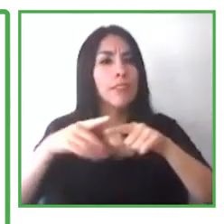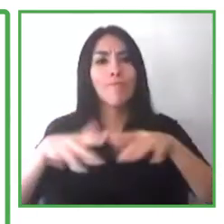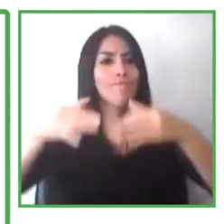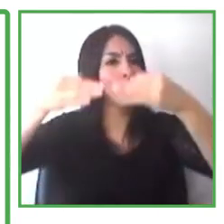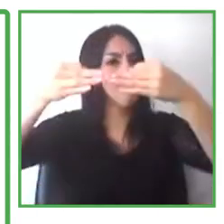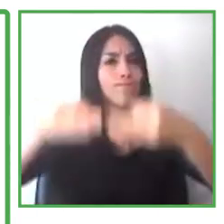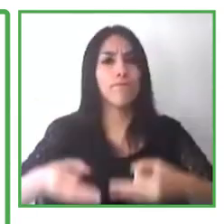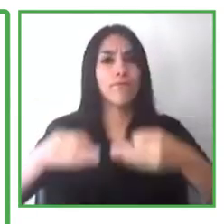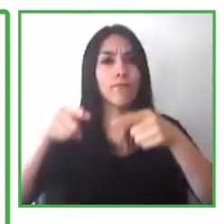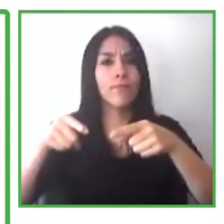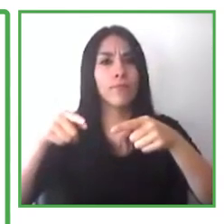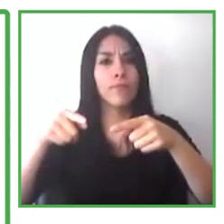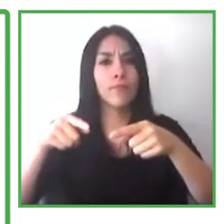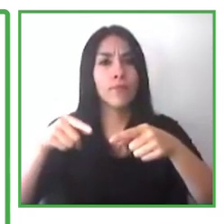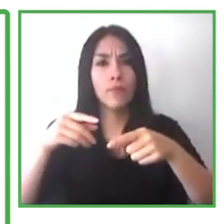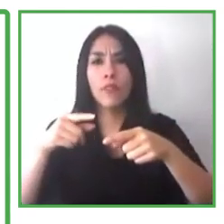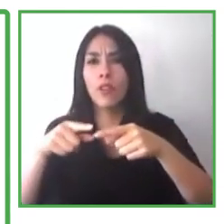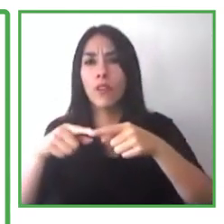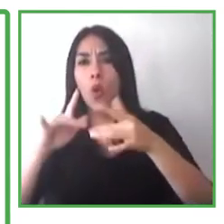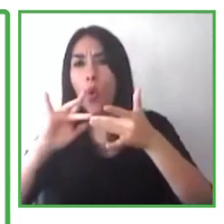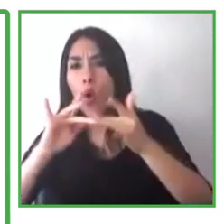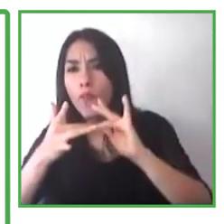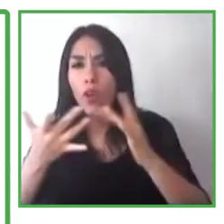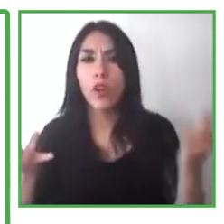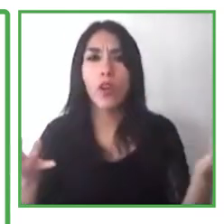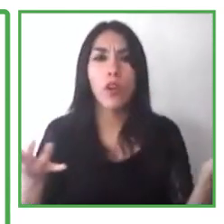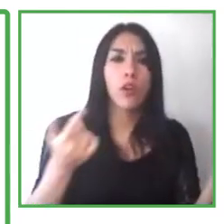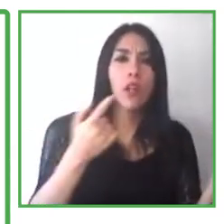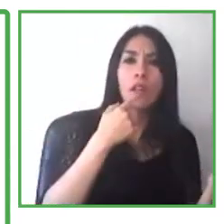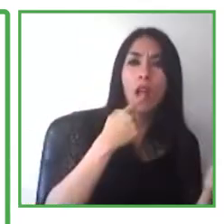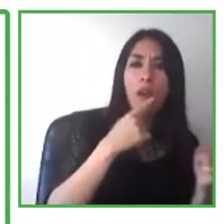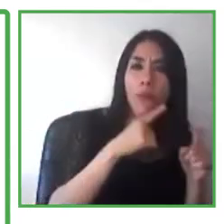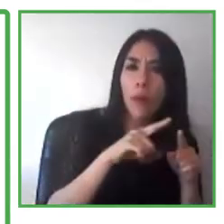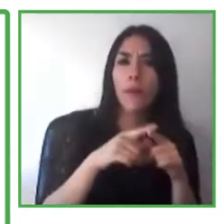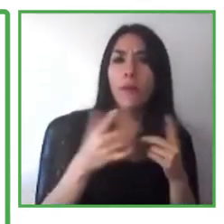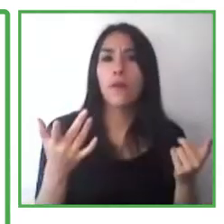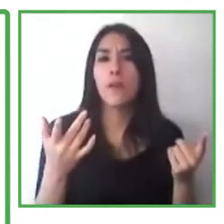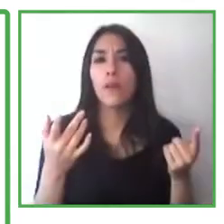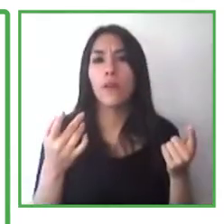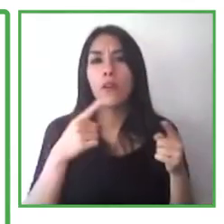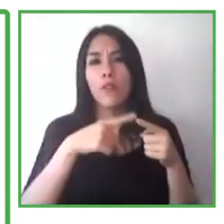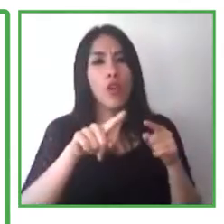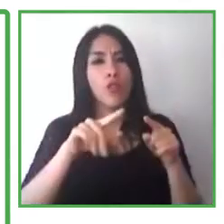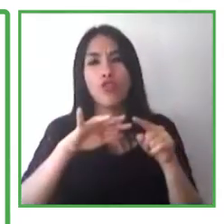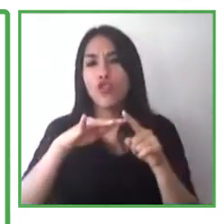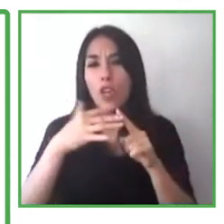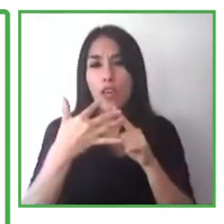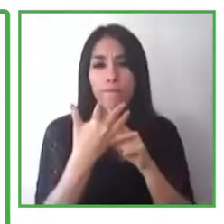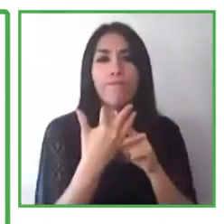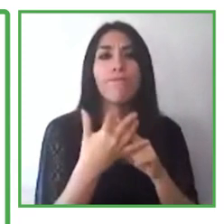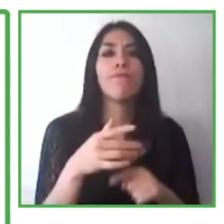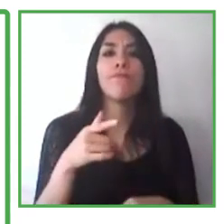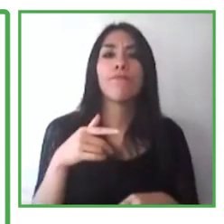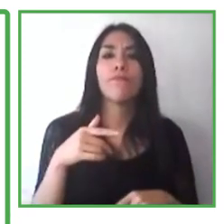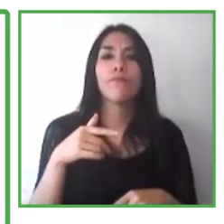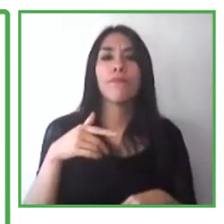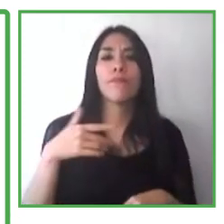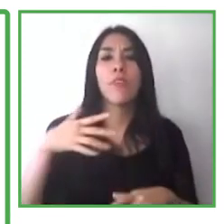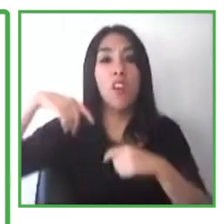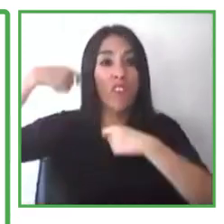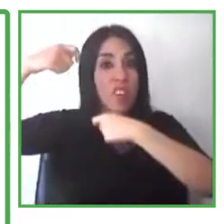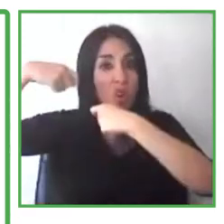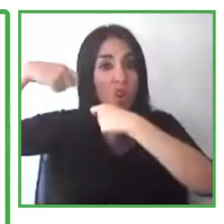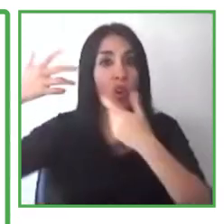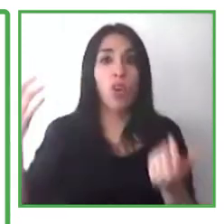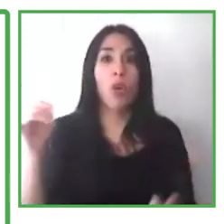own leisure or, you know, video. So nowadays, all work, thanks to COVID, we all work